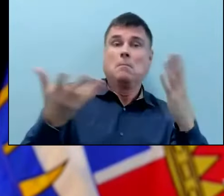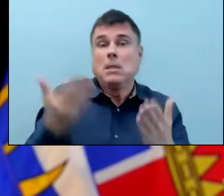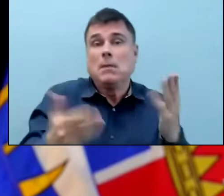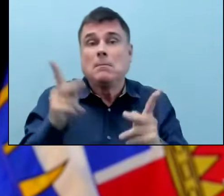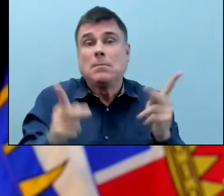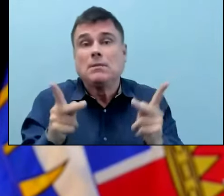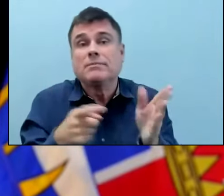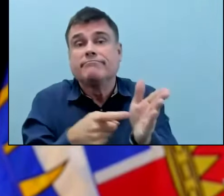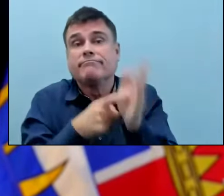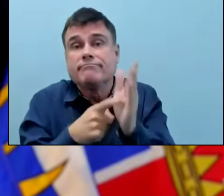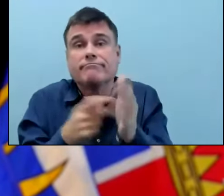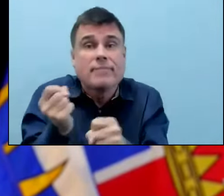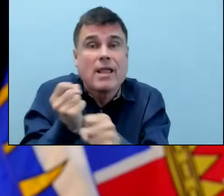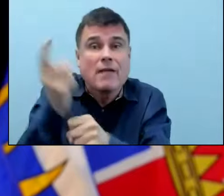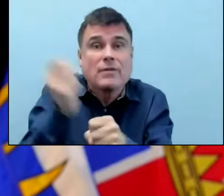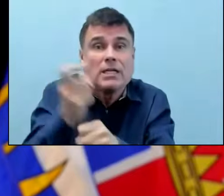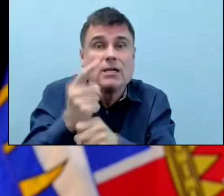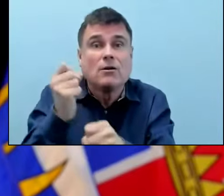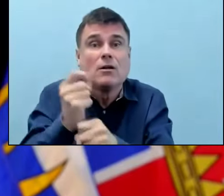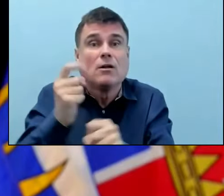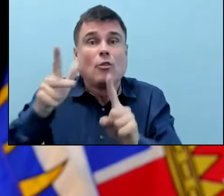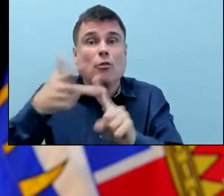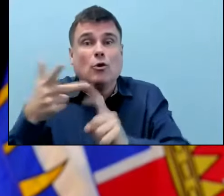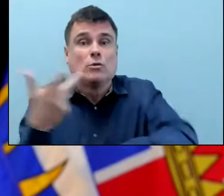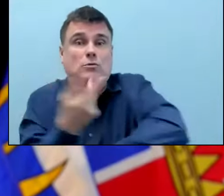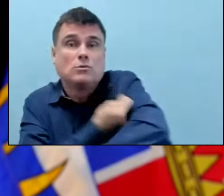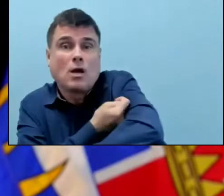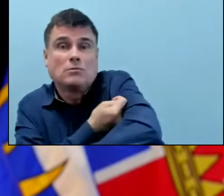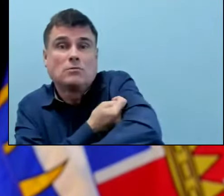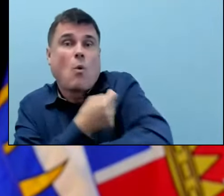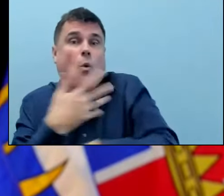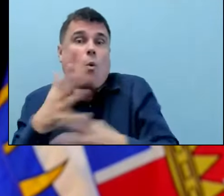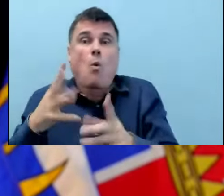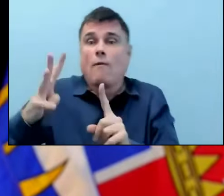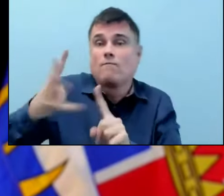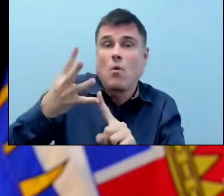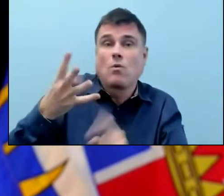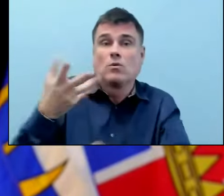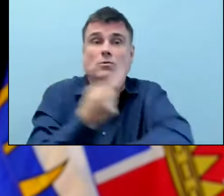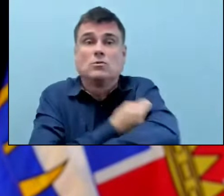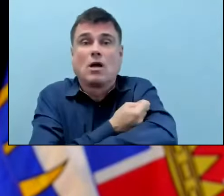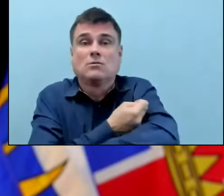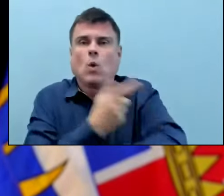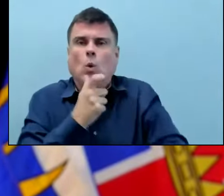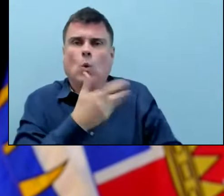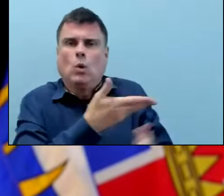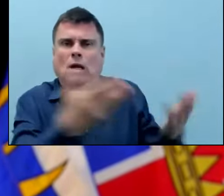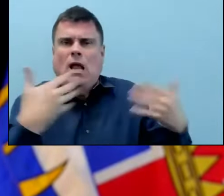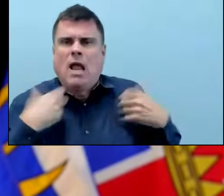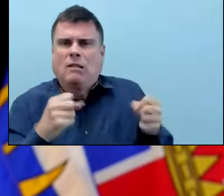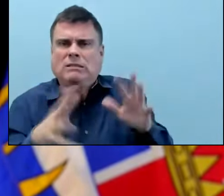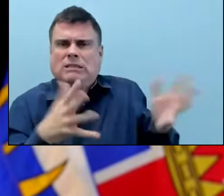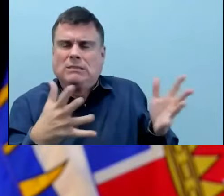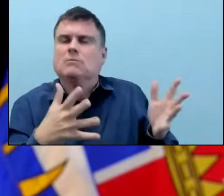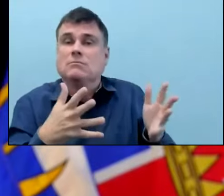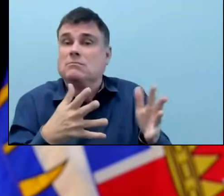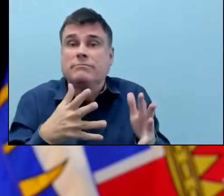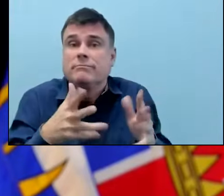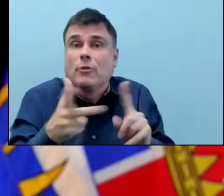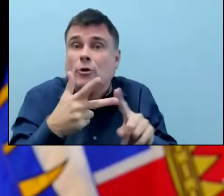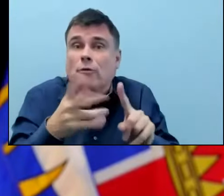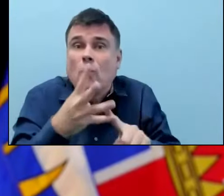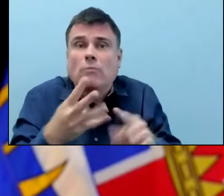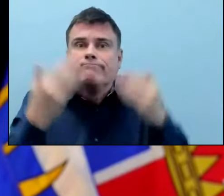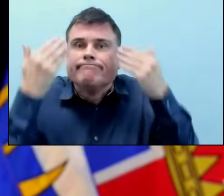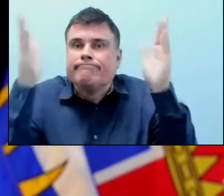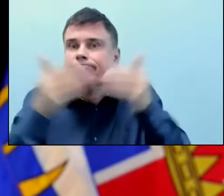just be for people who are most at risk. So those are things that we don't yet know that we're planning for the different scenarios